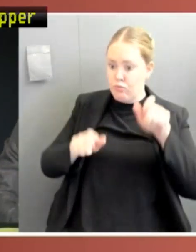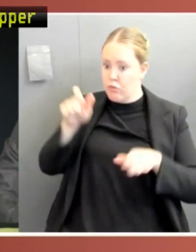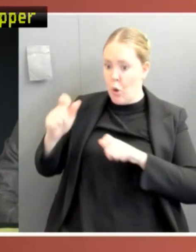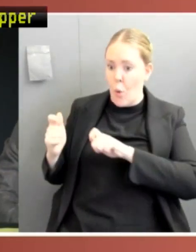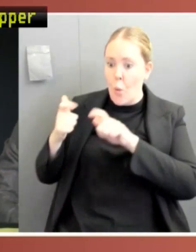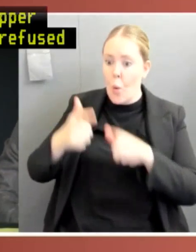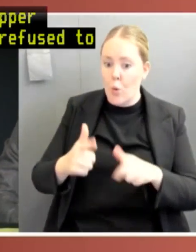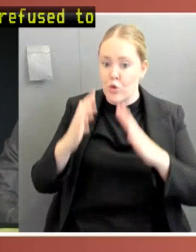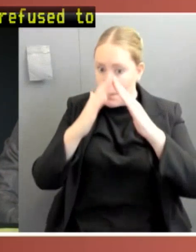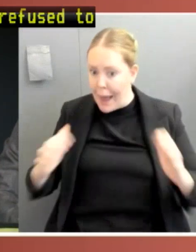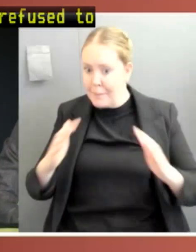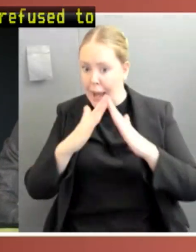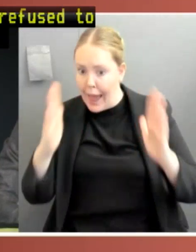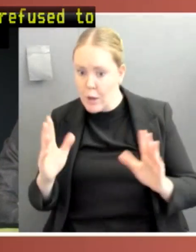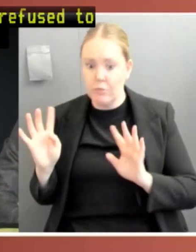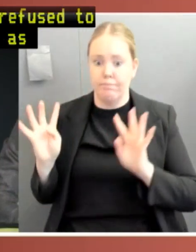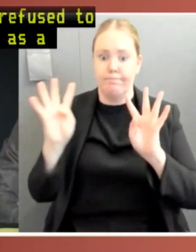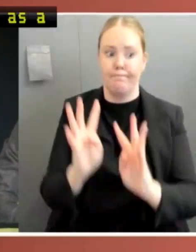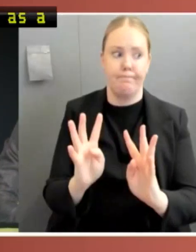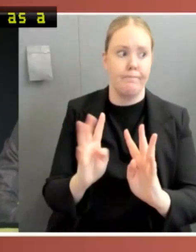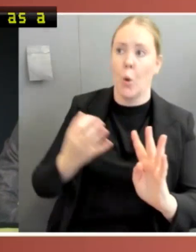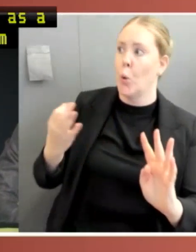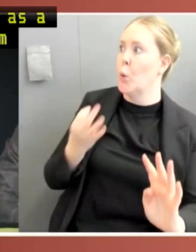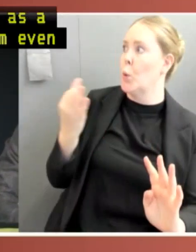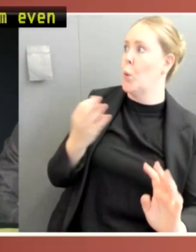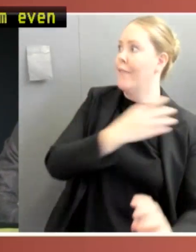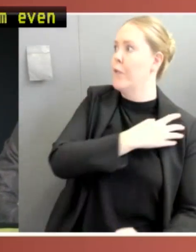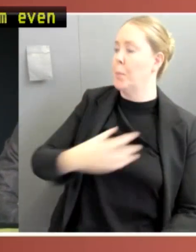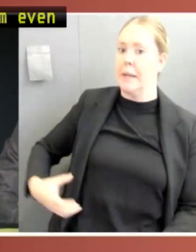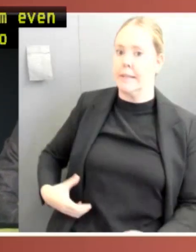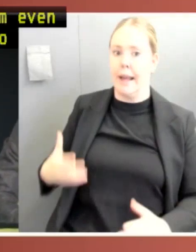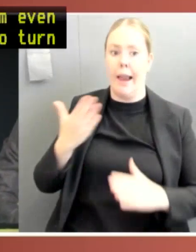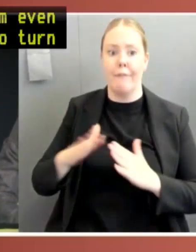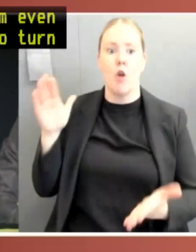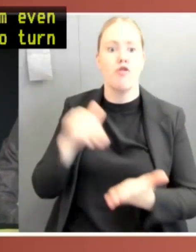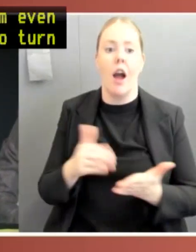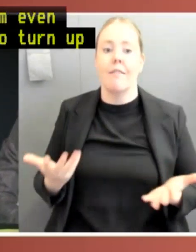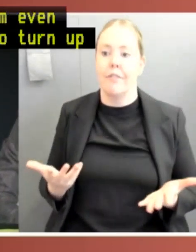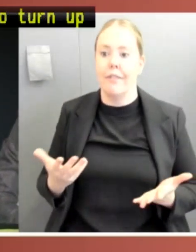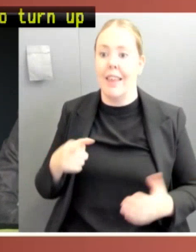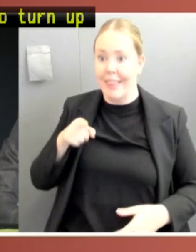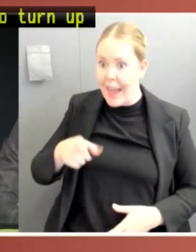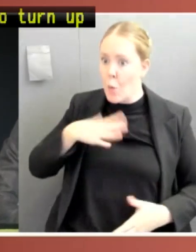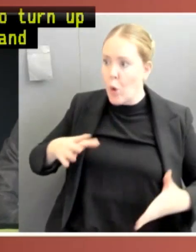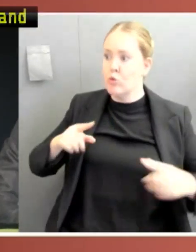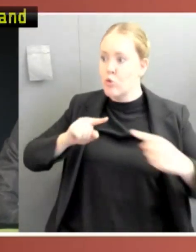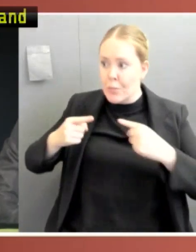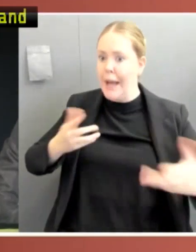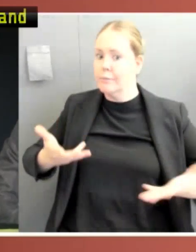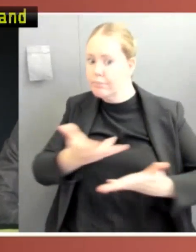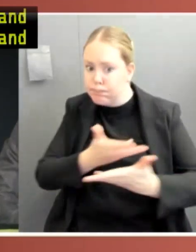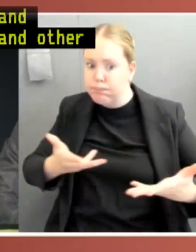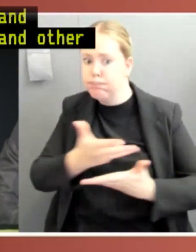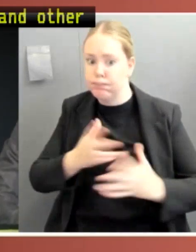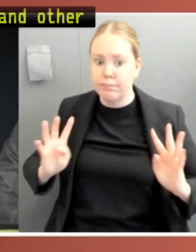from even meeting. And they wanted to turn up as they wanted to demand documents about modelling and other things relating to the lockdown. And that's just